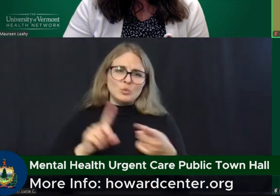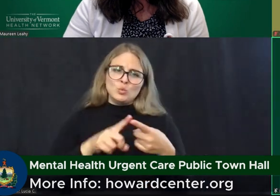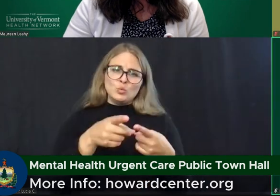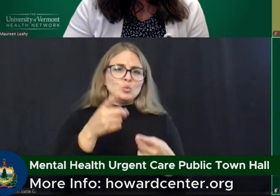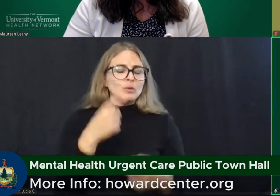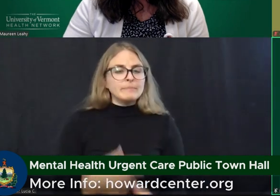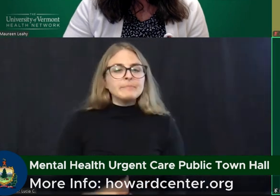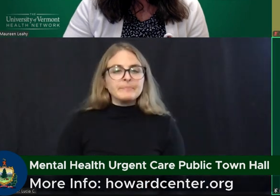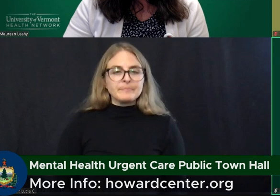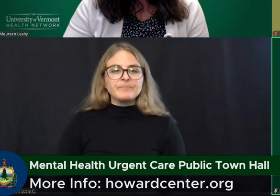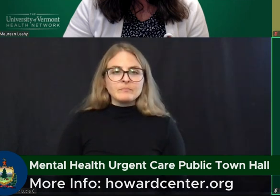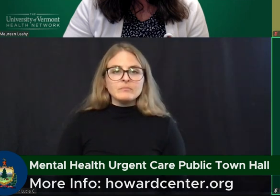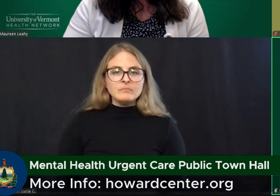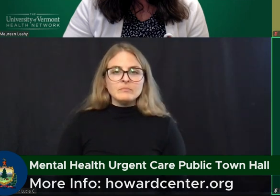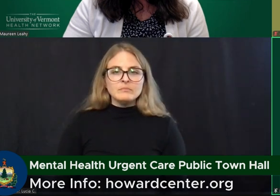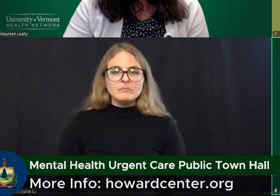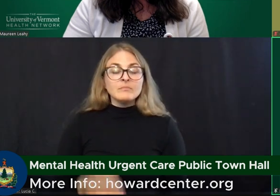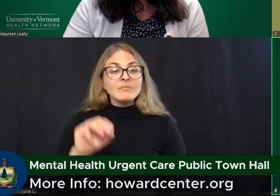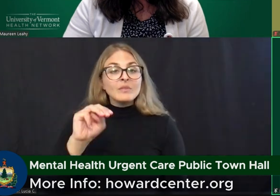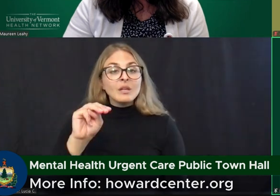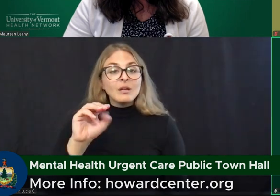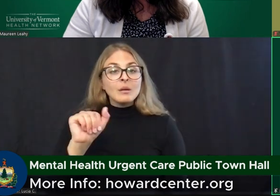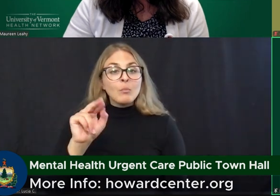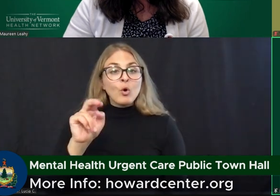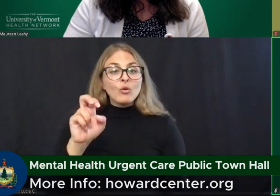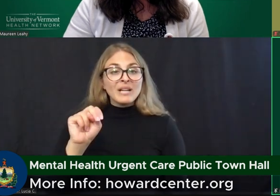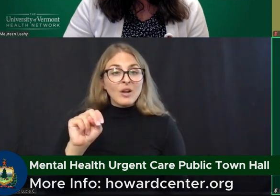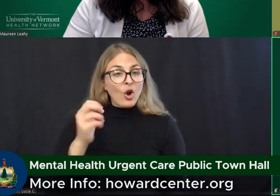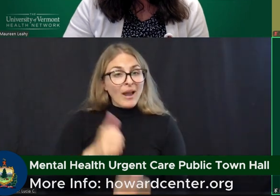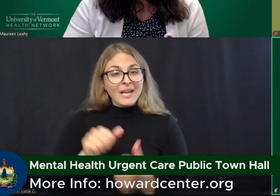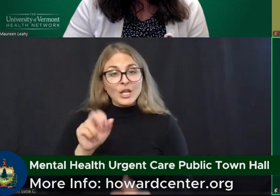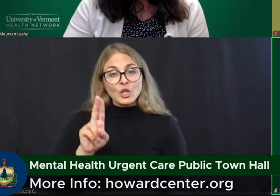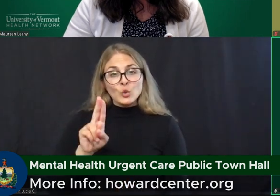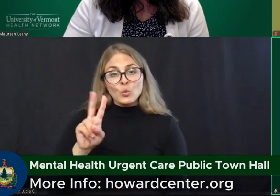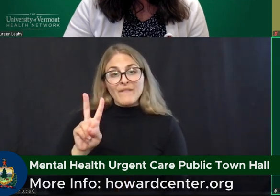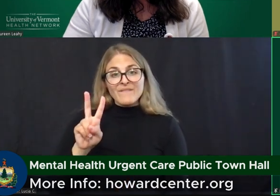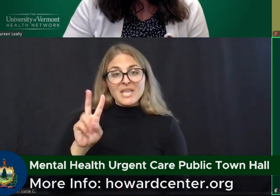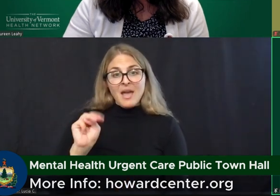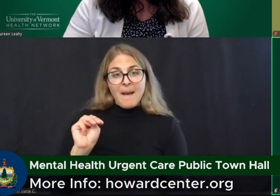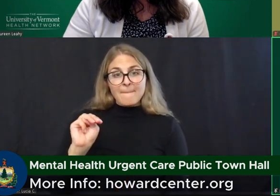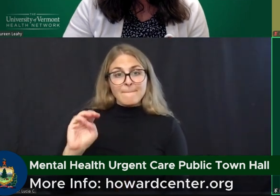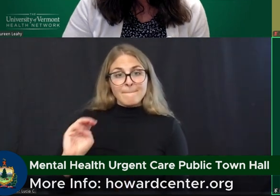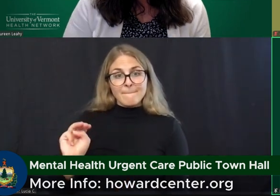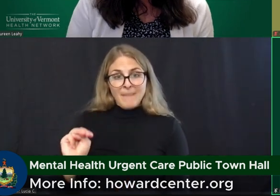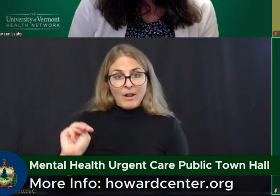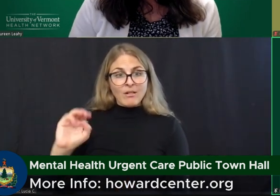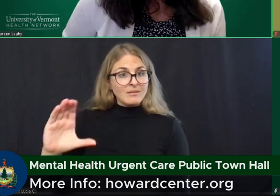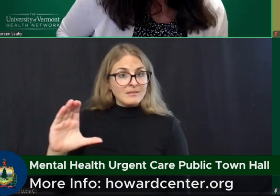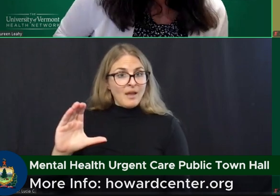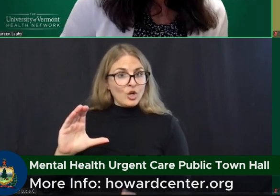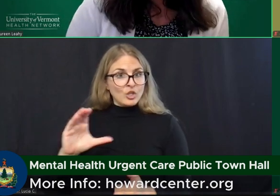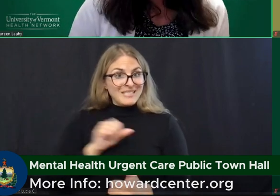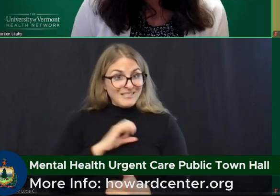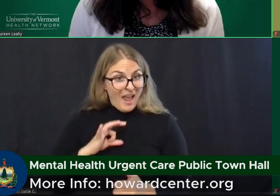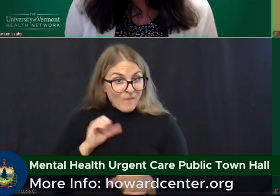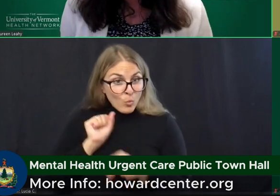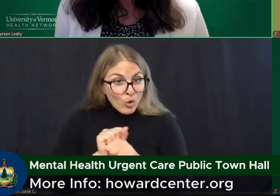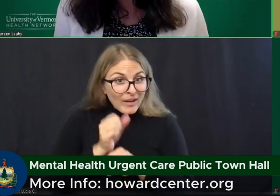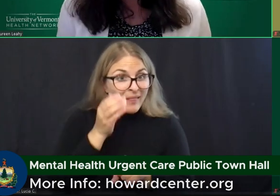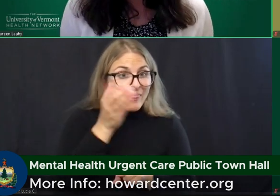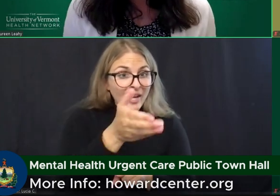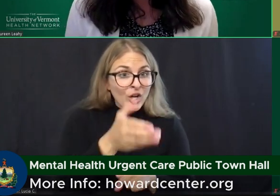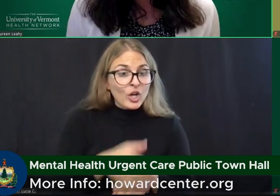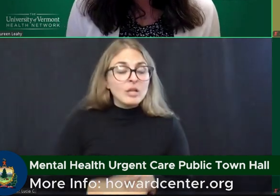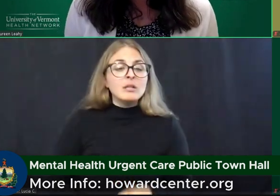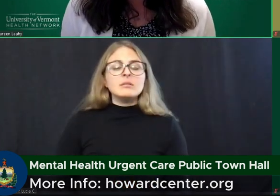Thank you. Maureen, are any UVM Medical Center staff going to work in this department? No, this is a fully